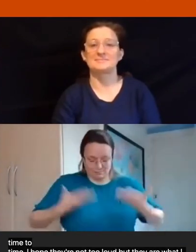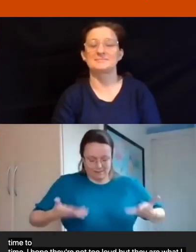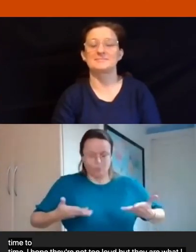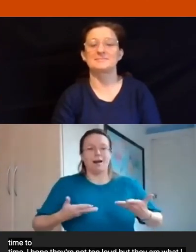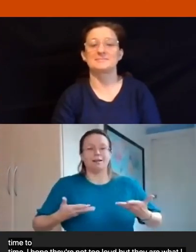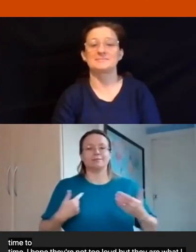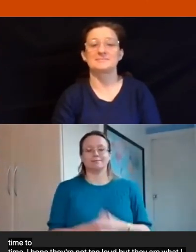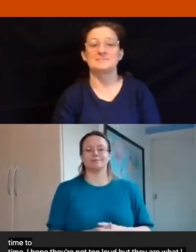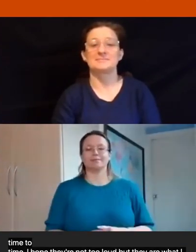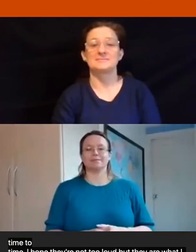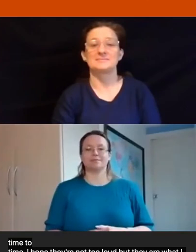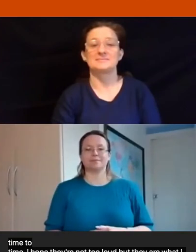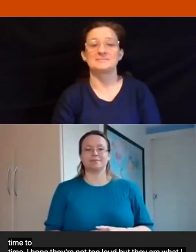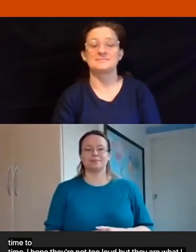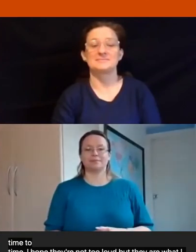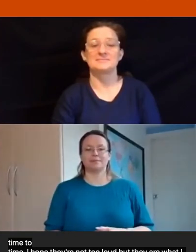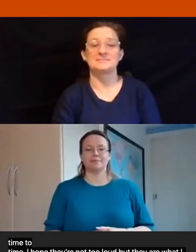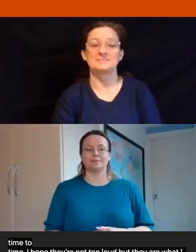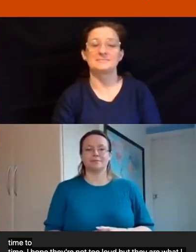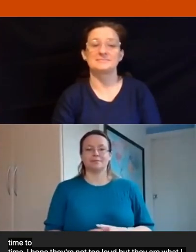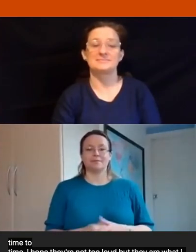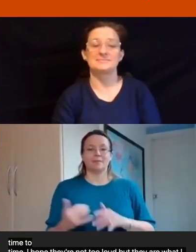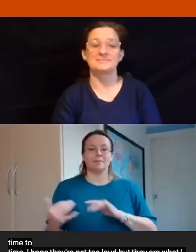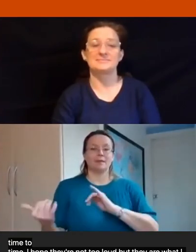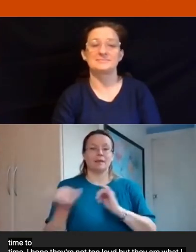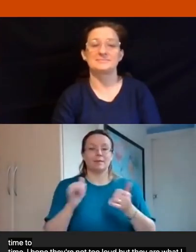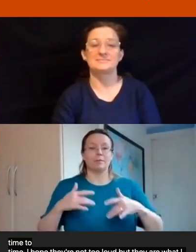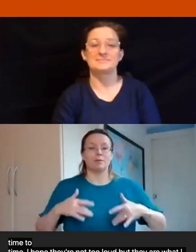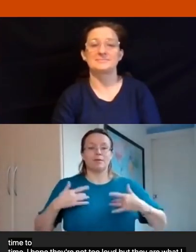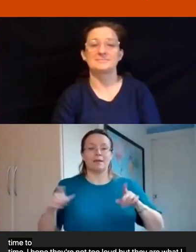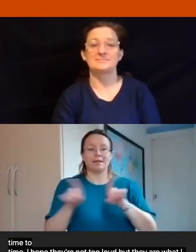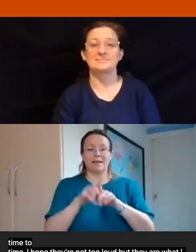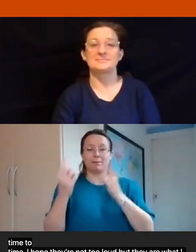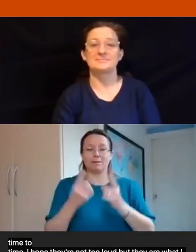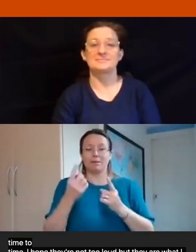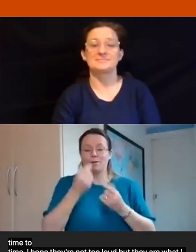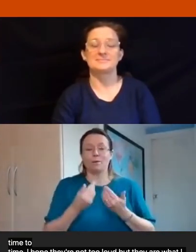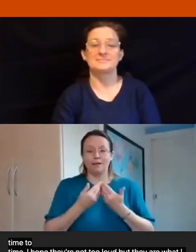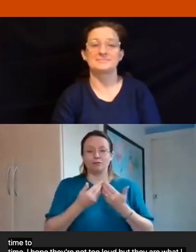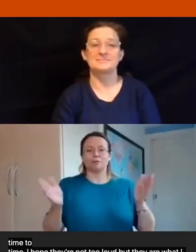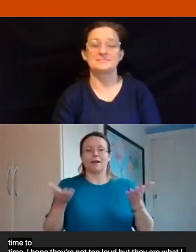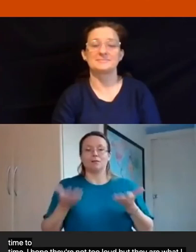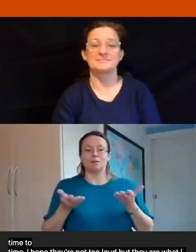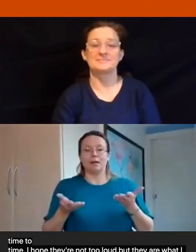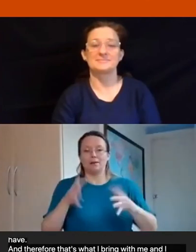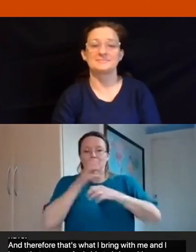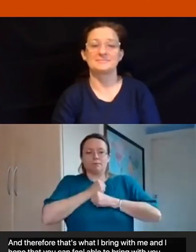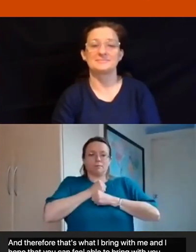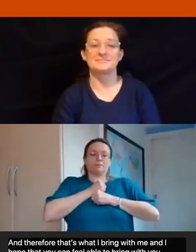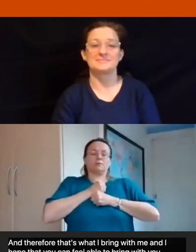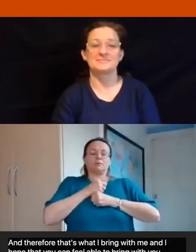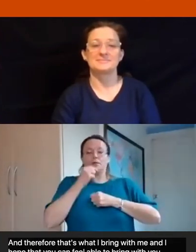that you can feel able to bring with you whatever you have today we don't have to be ready